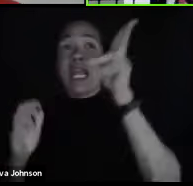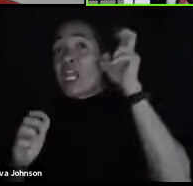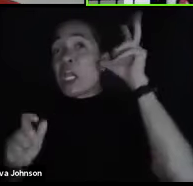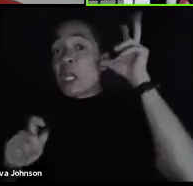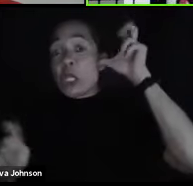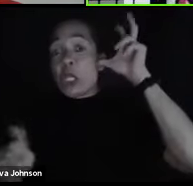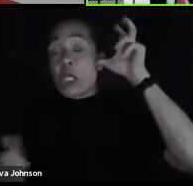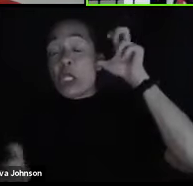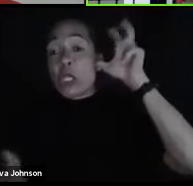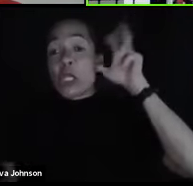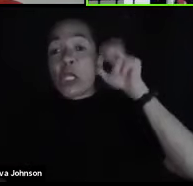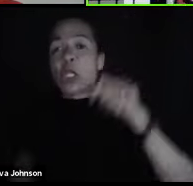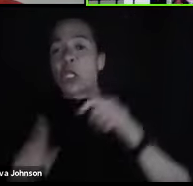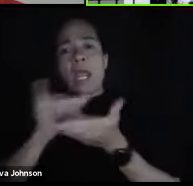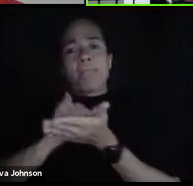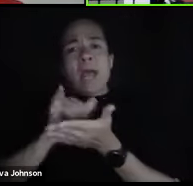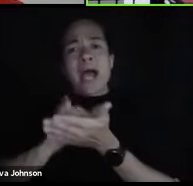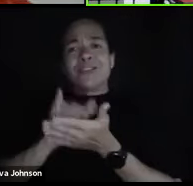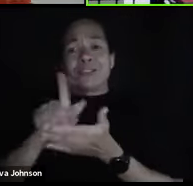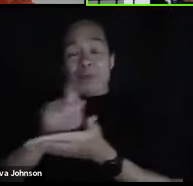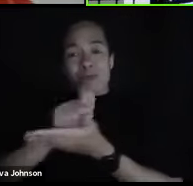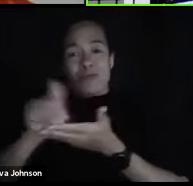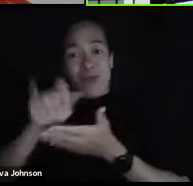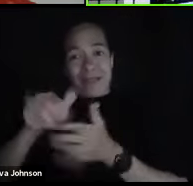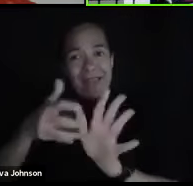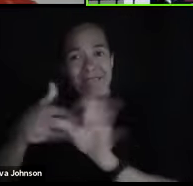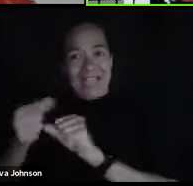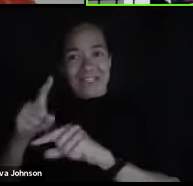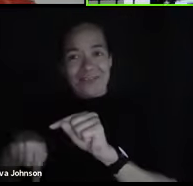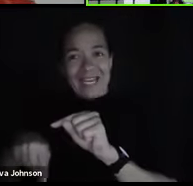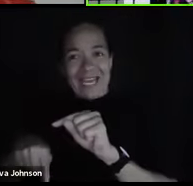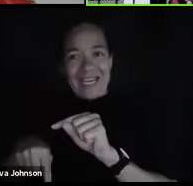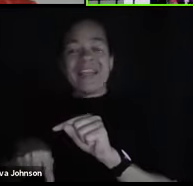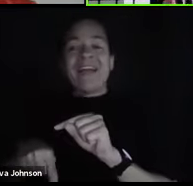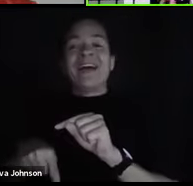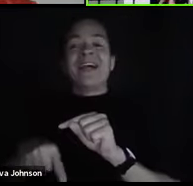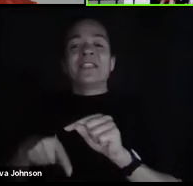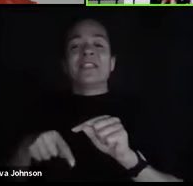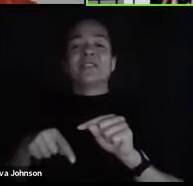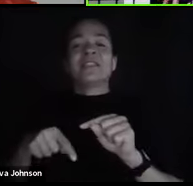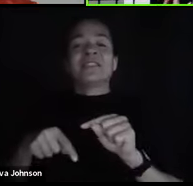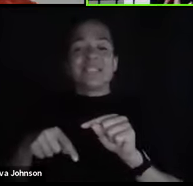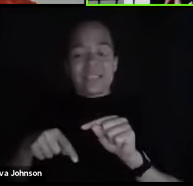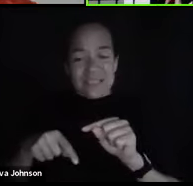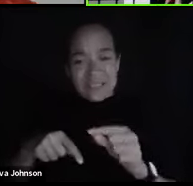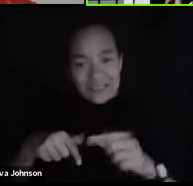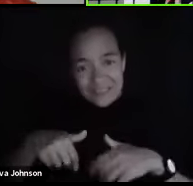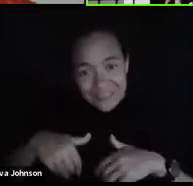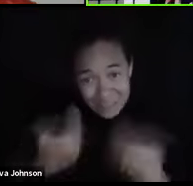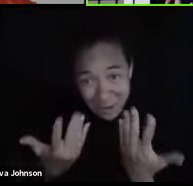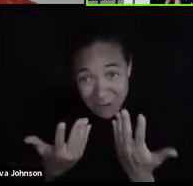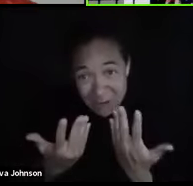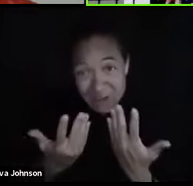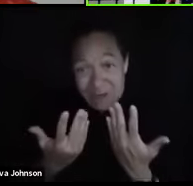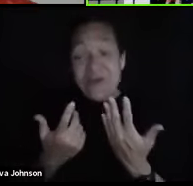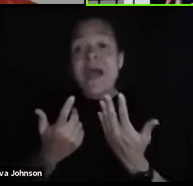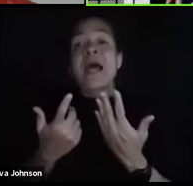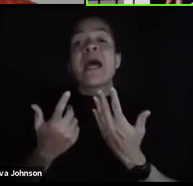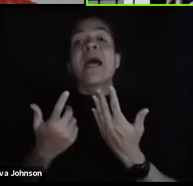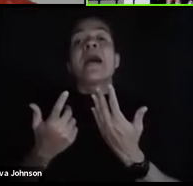write that fast. So therefore, it sounds as if to get more quantity.